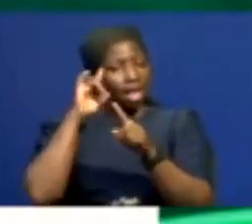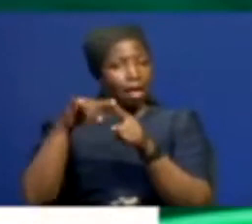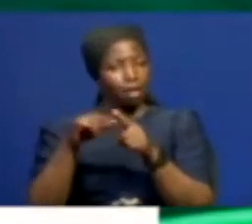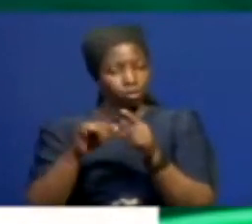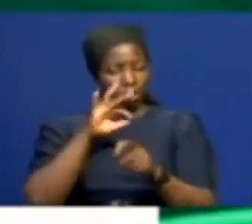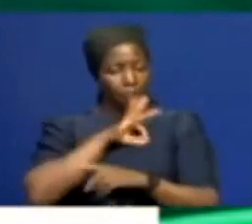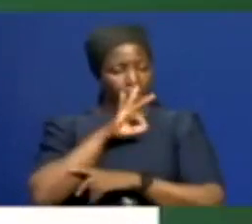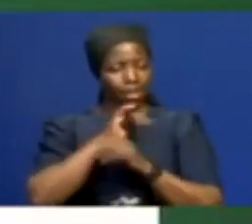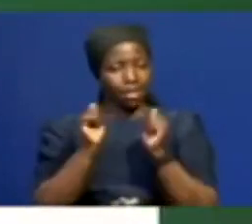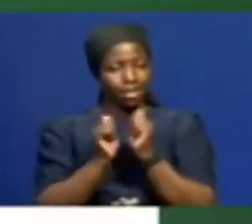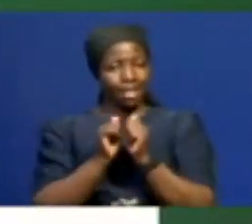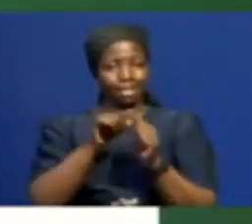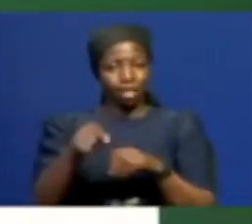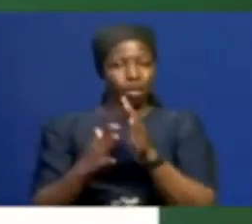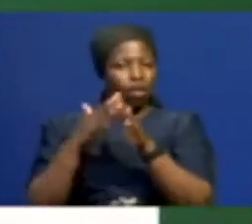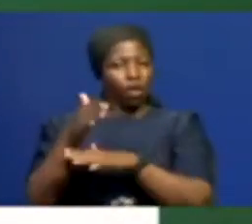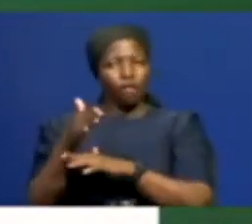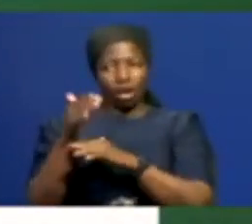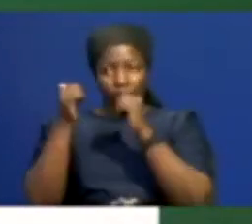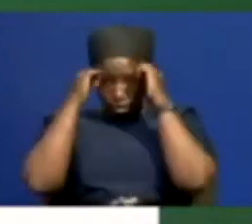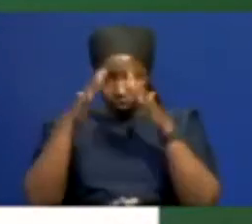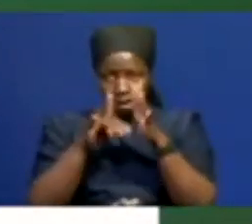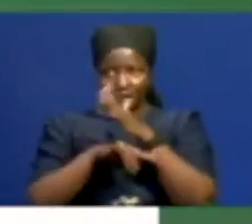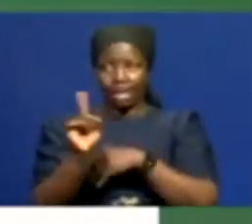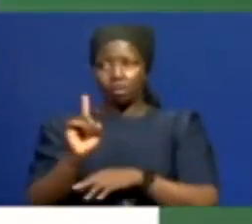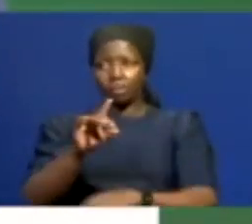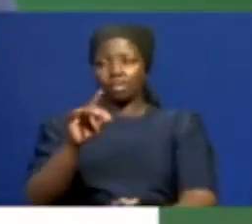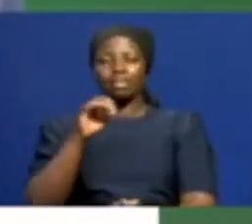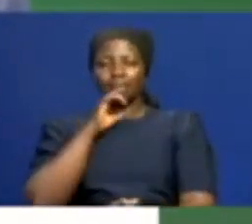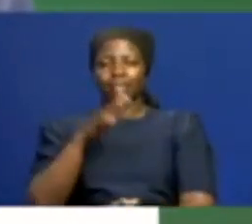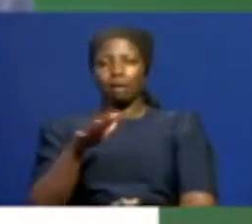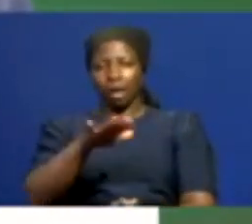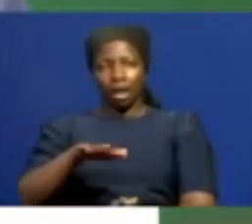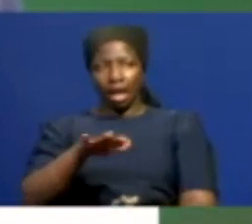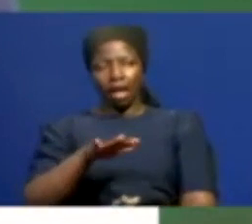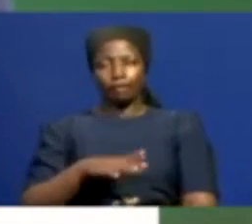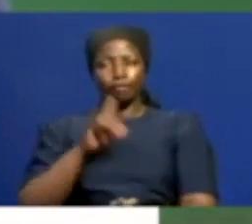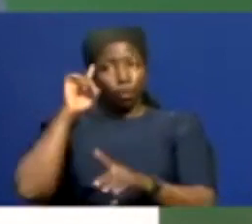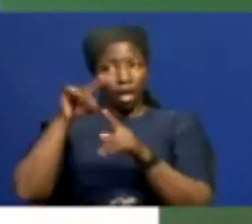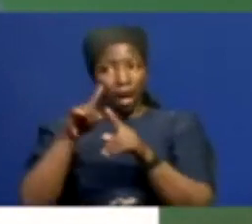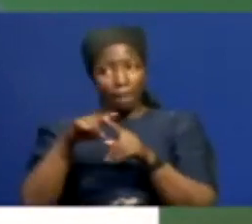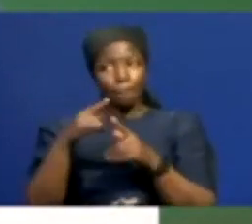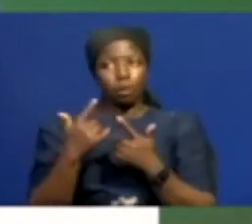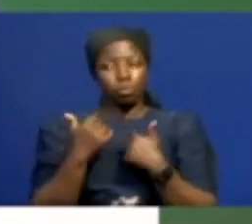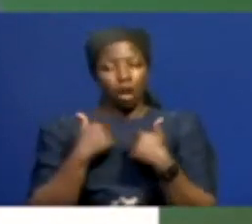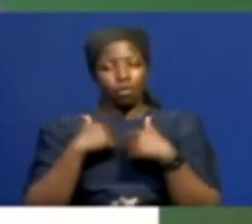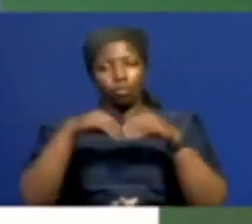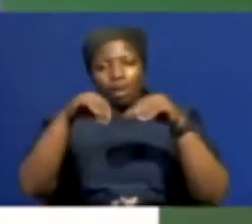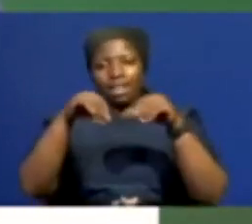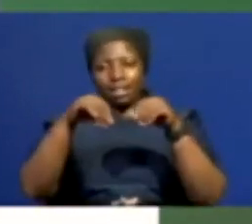informal settlement of Nairobi. Our dedication extends to driving access to quality hygiene products designed